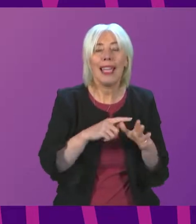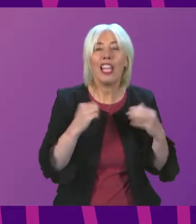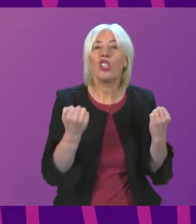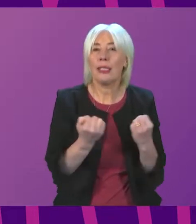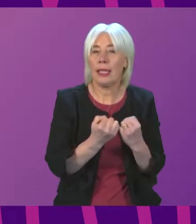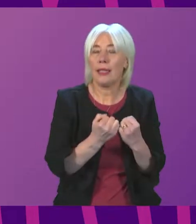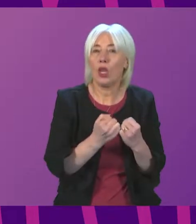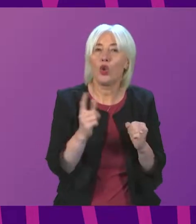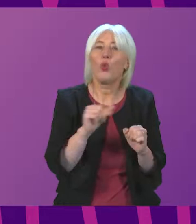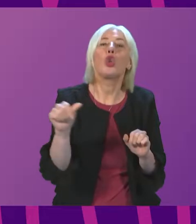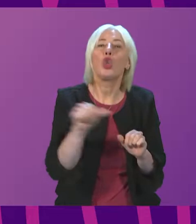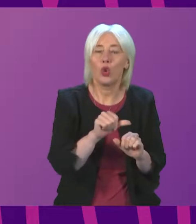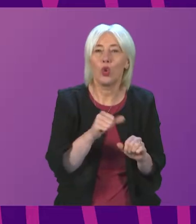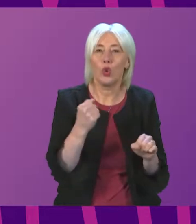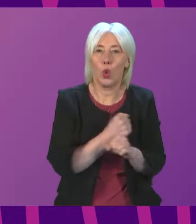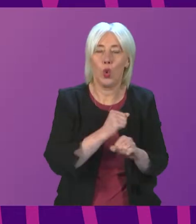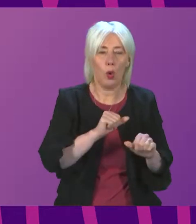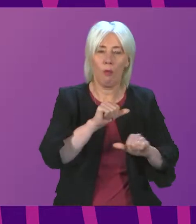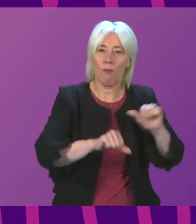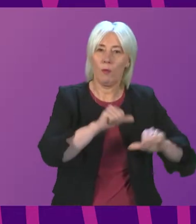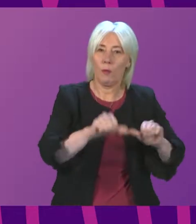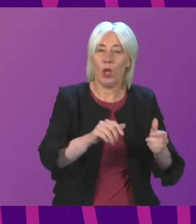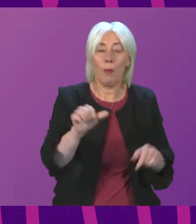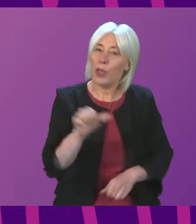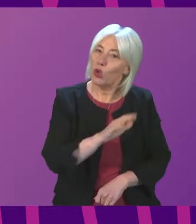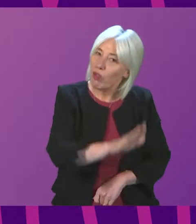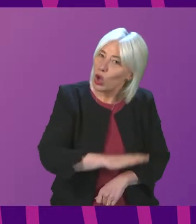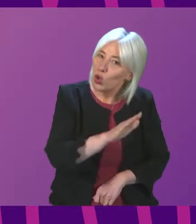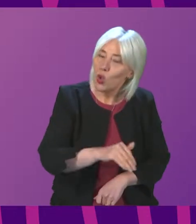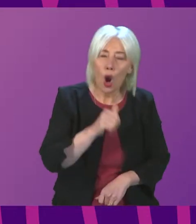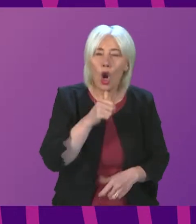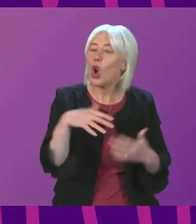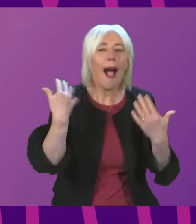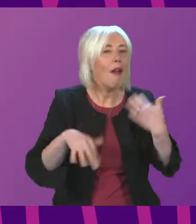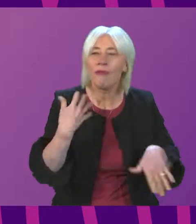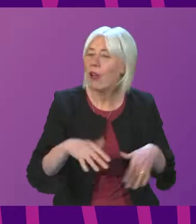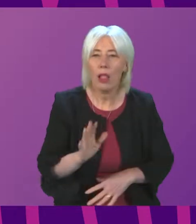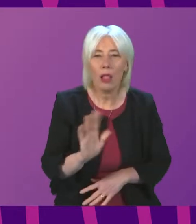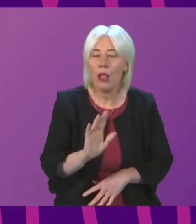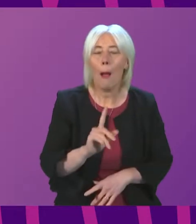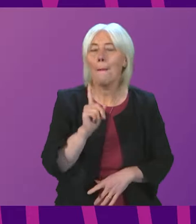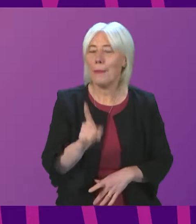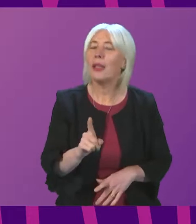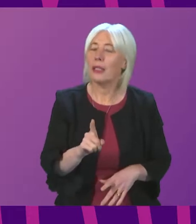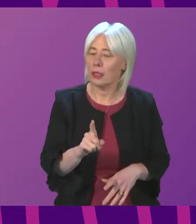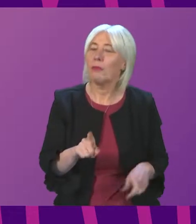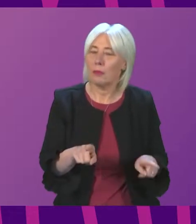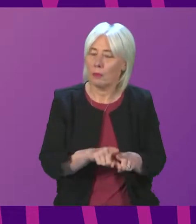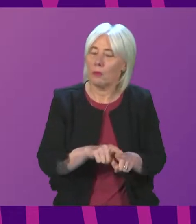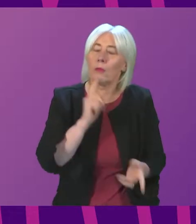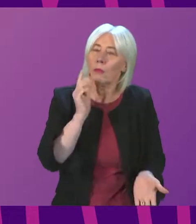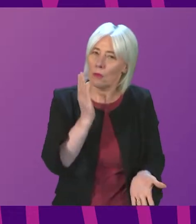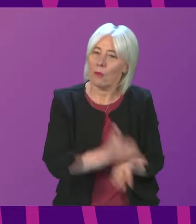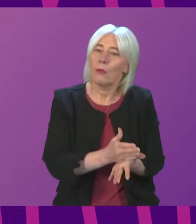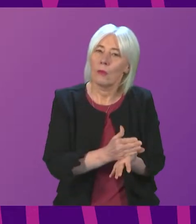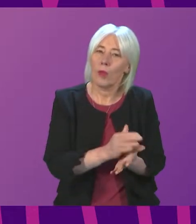be taken. They should be reassured in this case that it is not harmful, but we nevertheless will ensure that